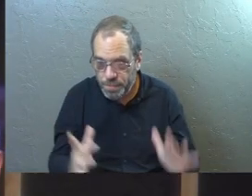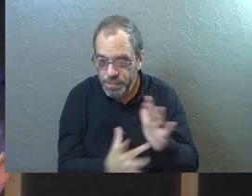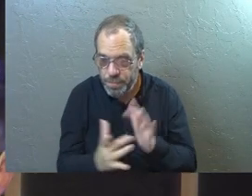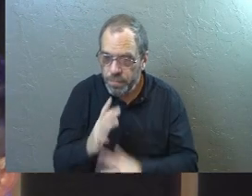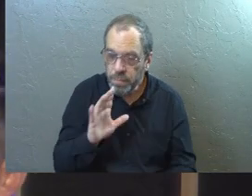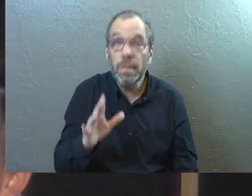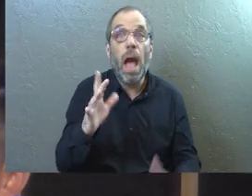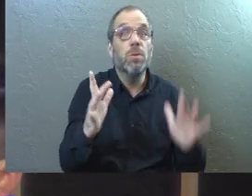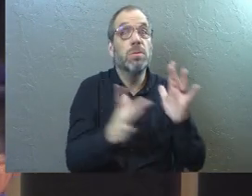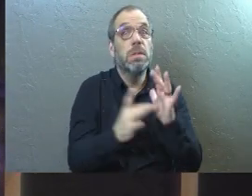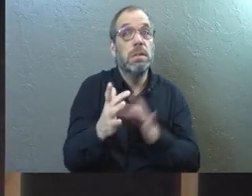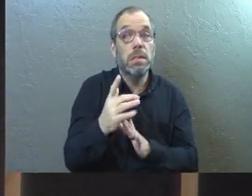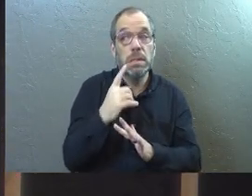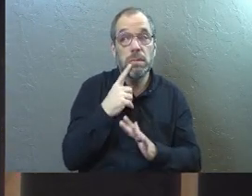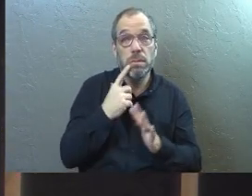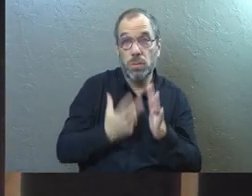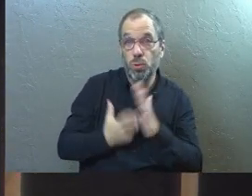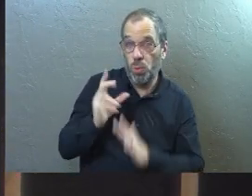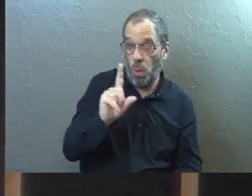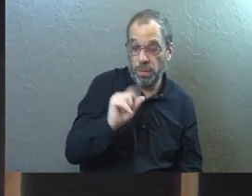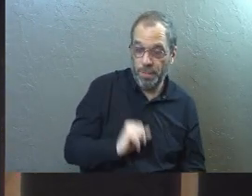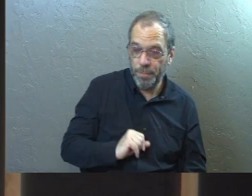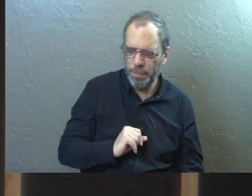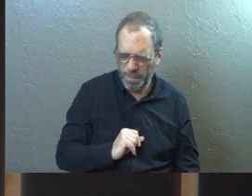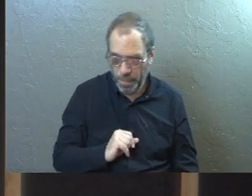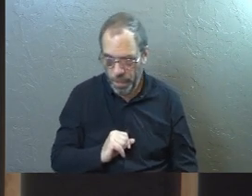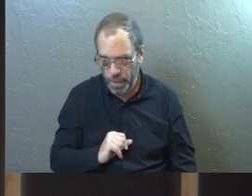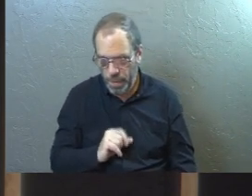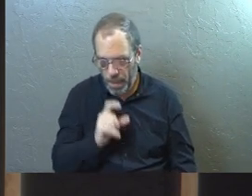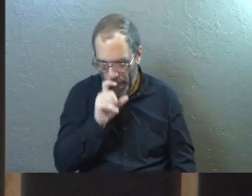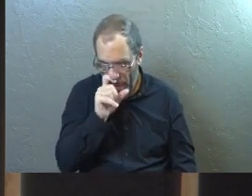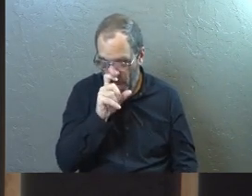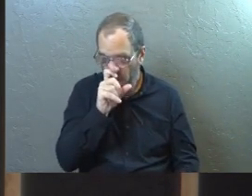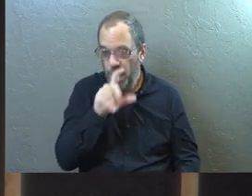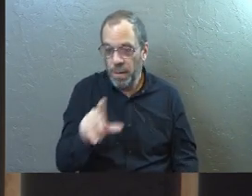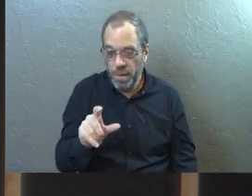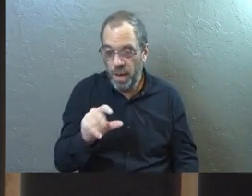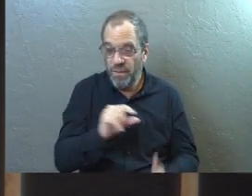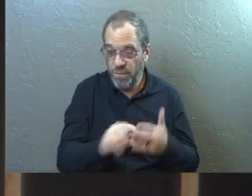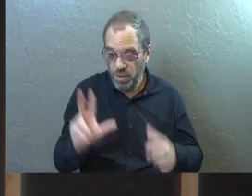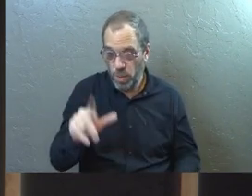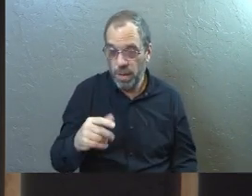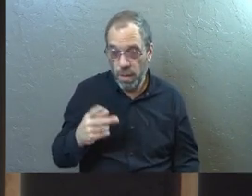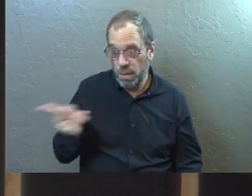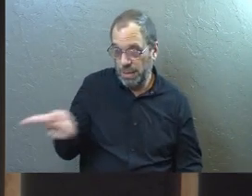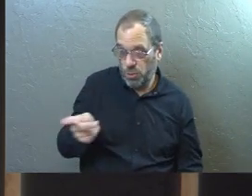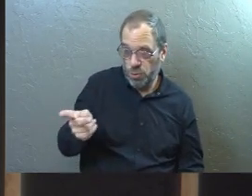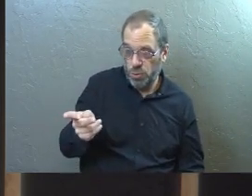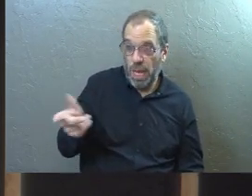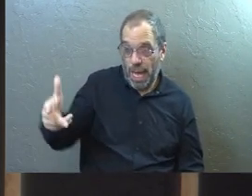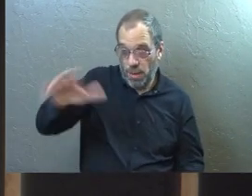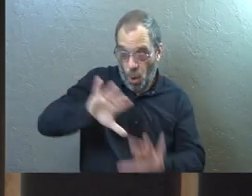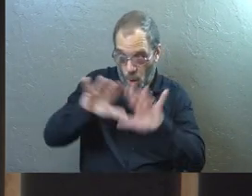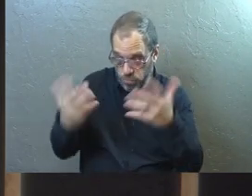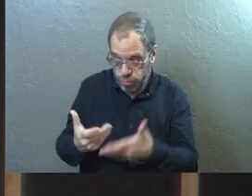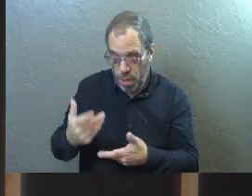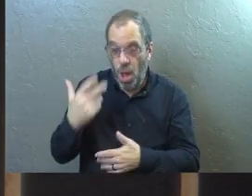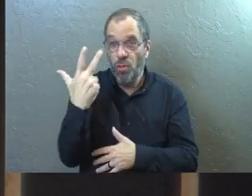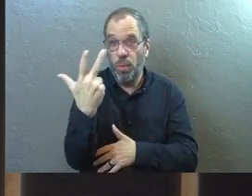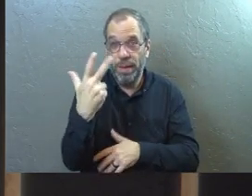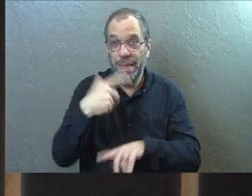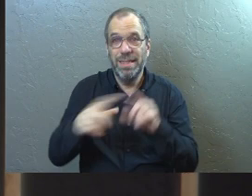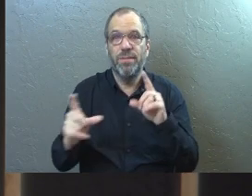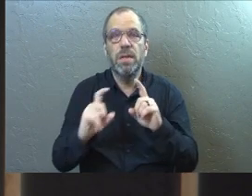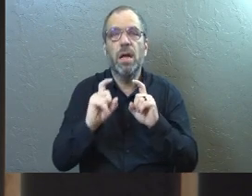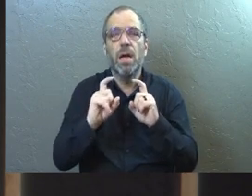told her, now he's going to give her the truth here. Jesus is going to give the sisters and everybody present there three